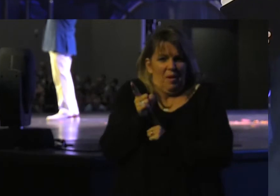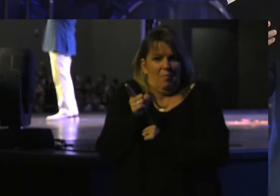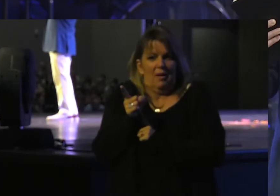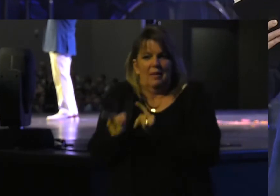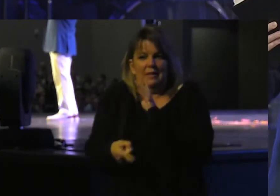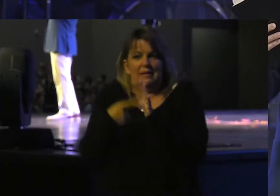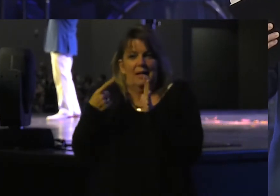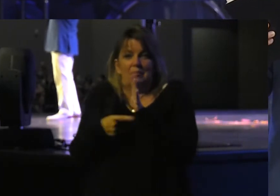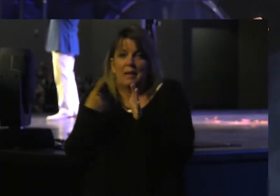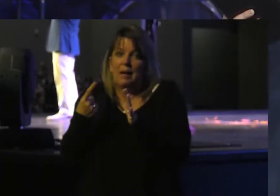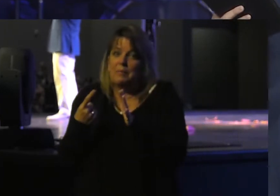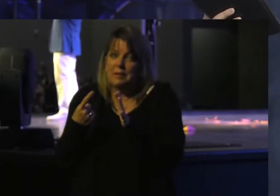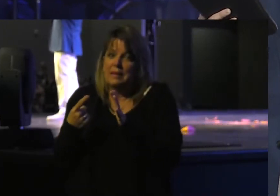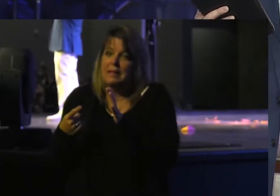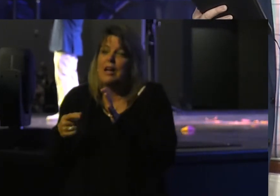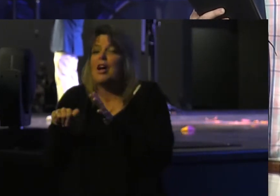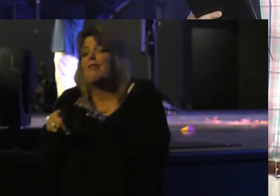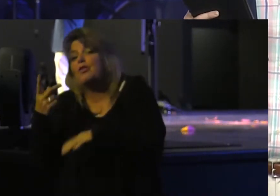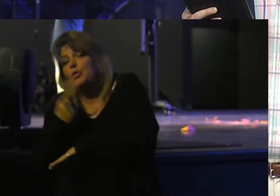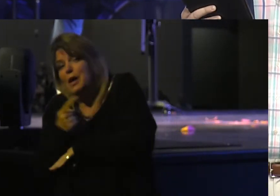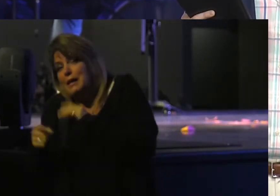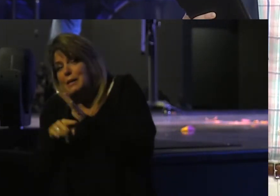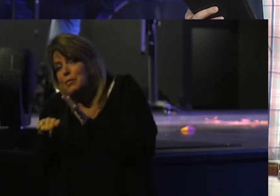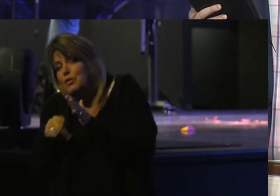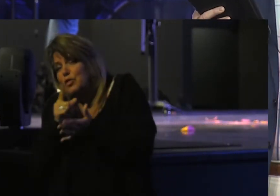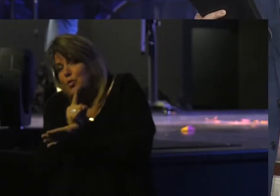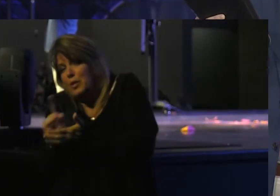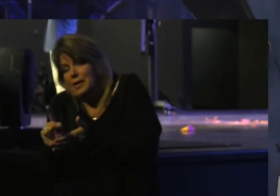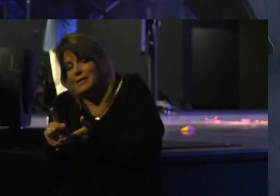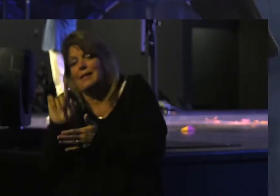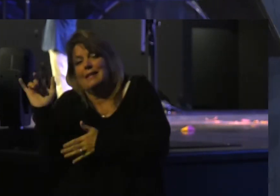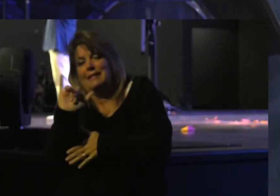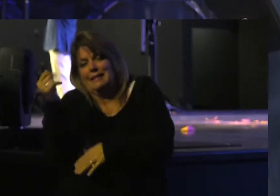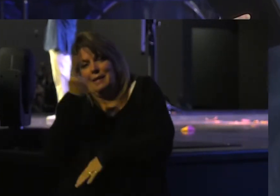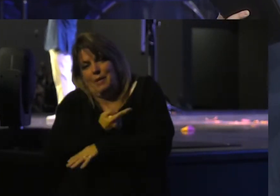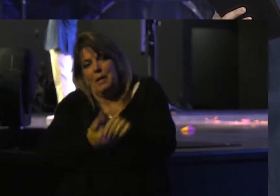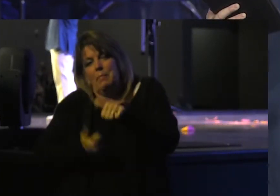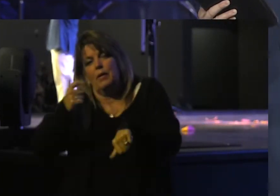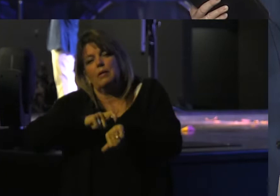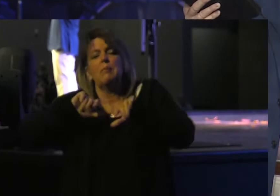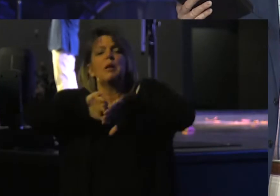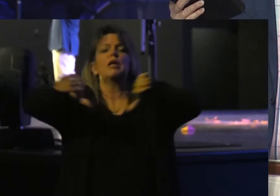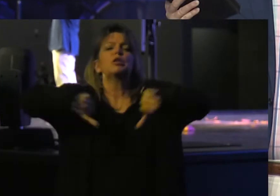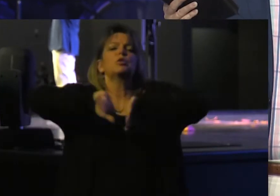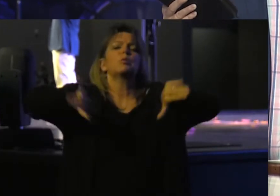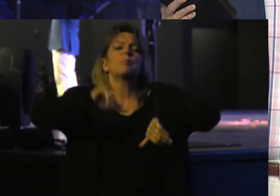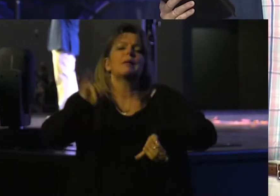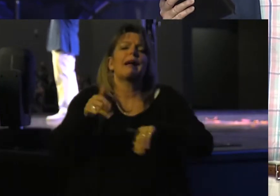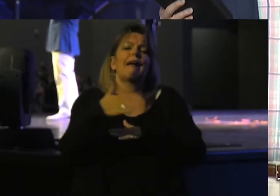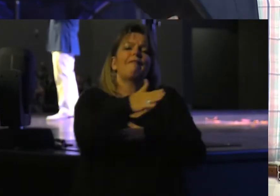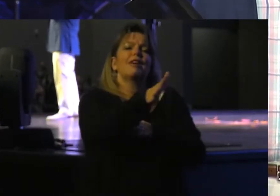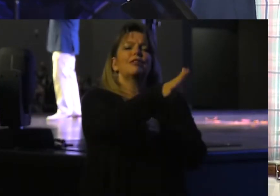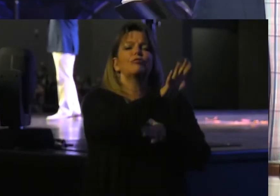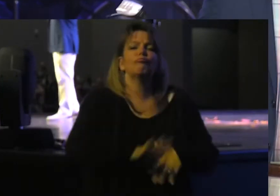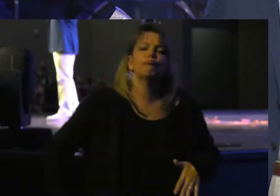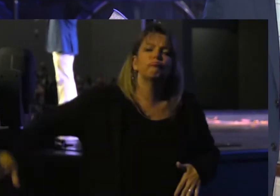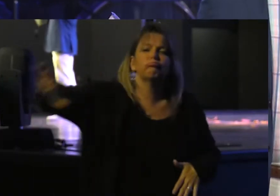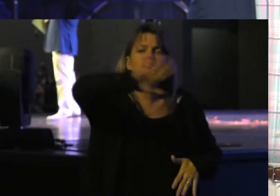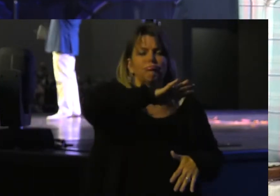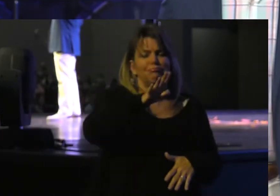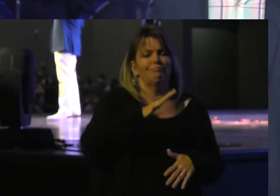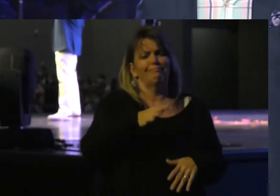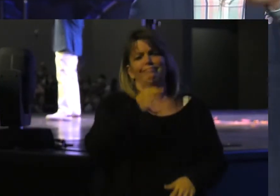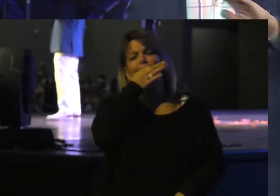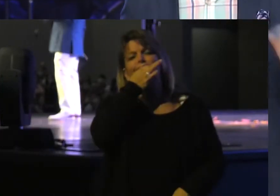Sometimes days Sometimes weeks But usually That day They're swimming Like fish All around What are we